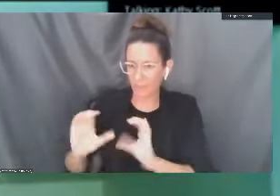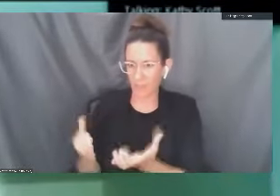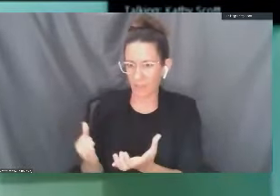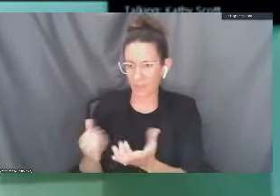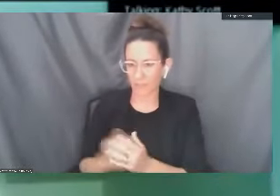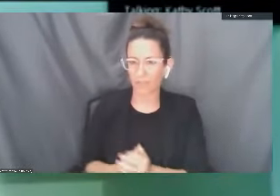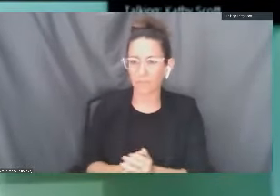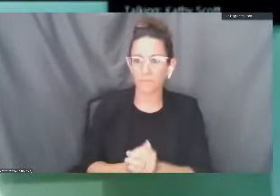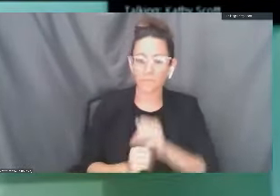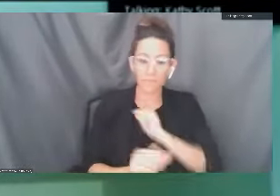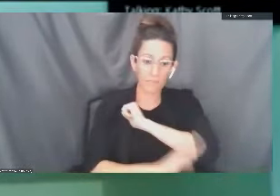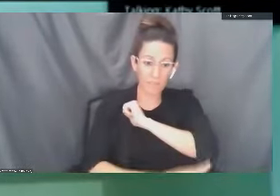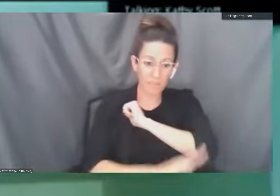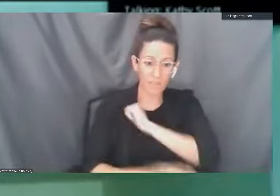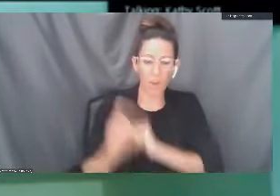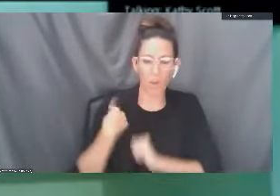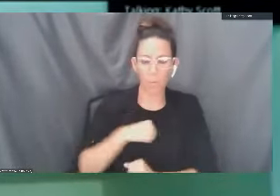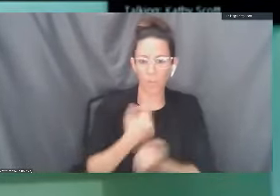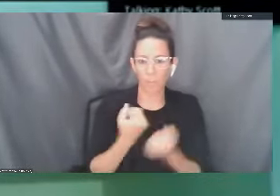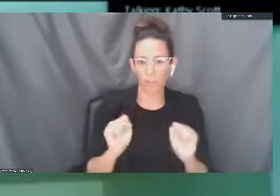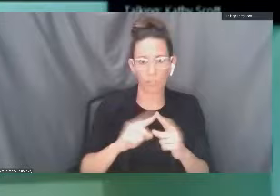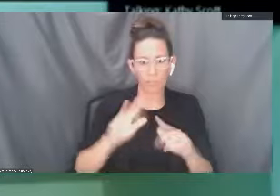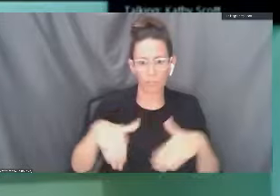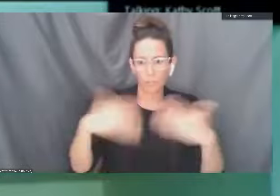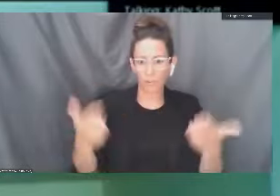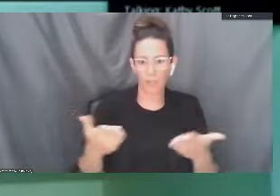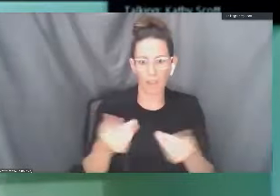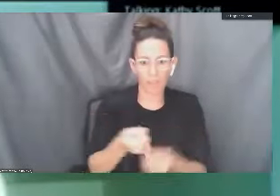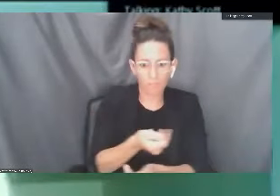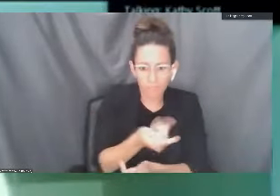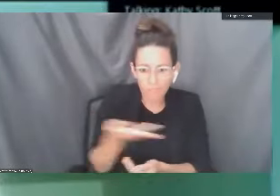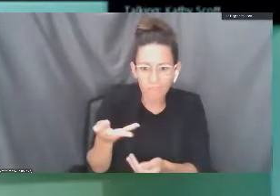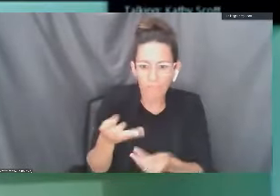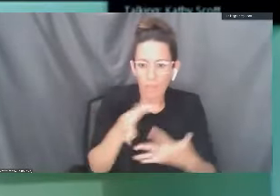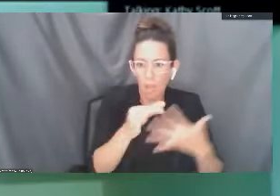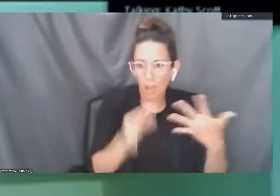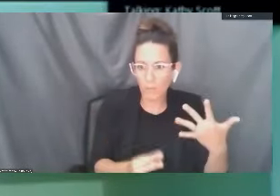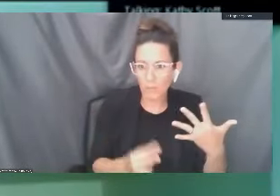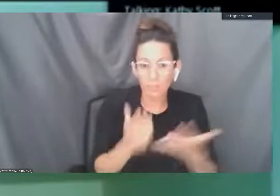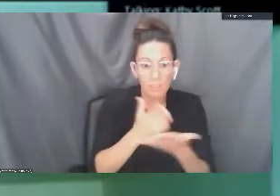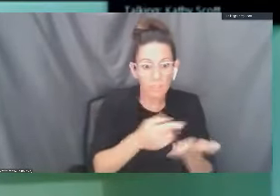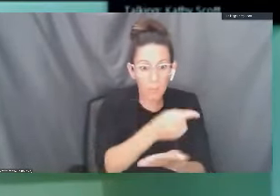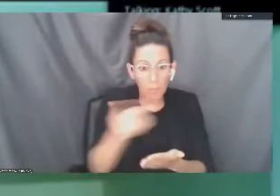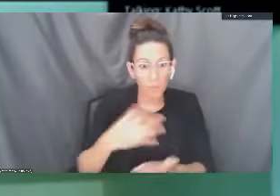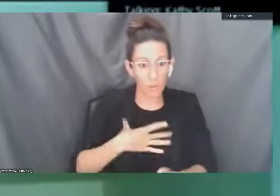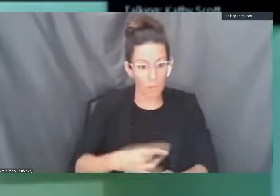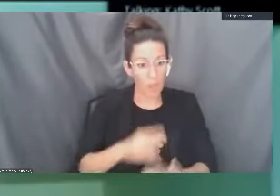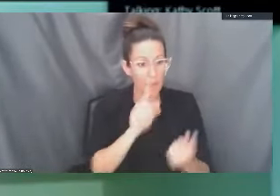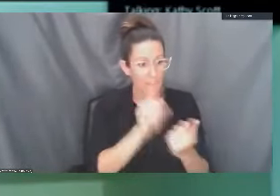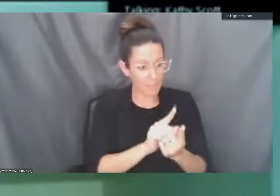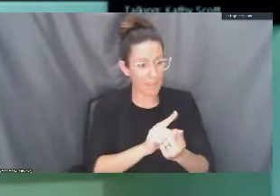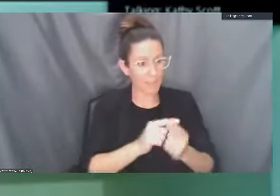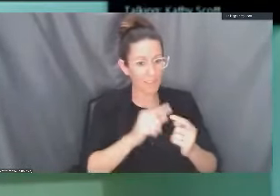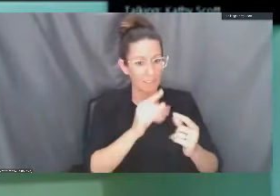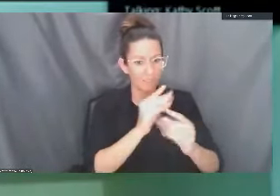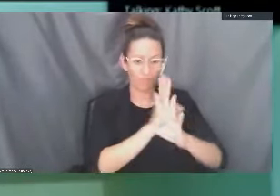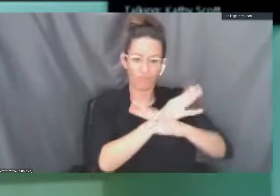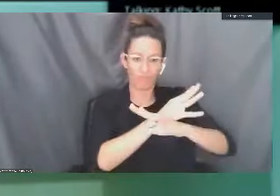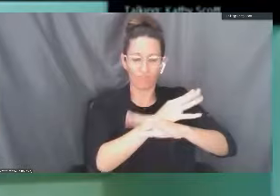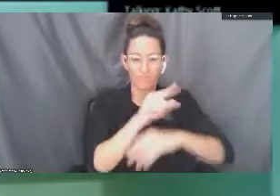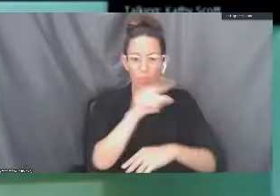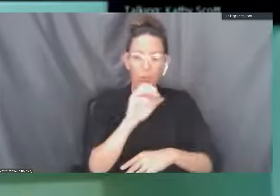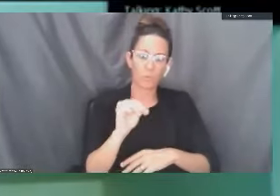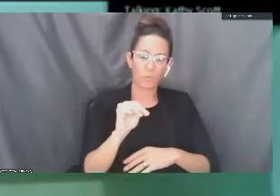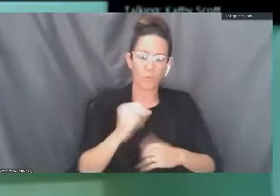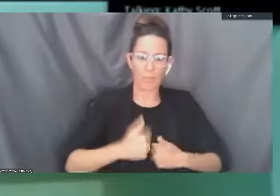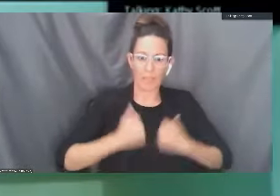to provide students with a variety of options. We understand that some of you like the synchronous options where you can be real-time with your classmates. And we understand